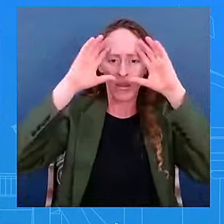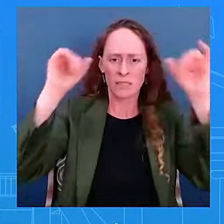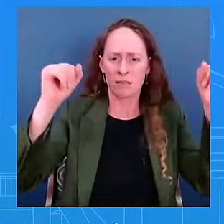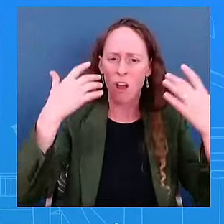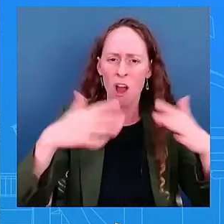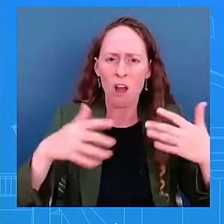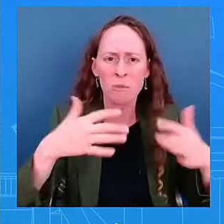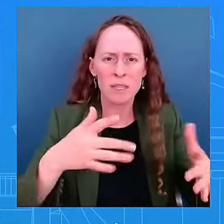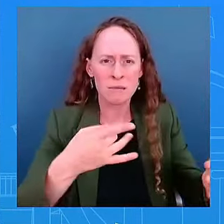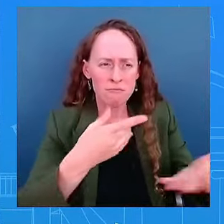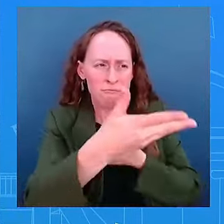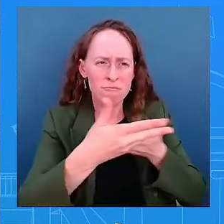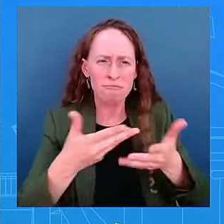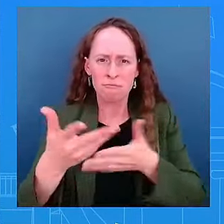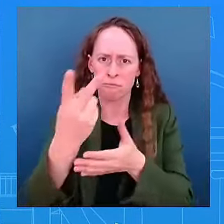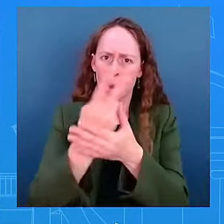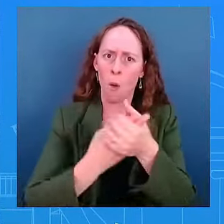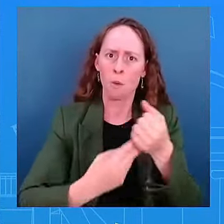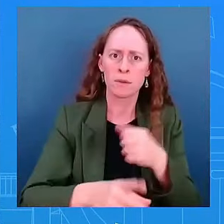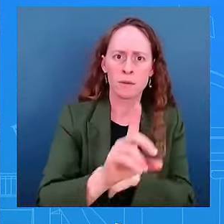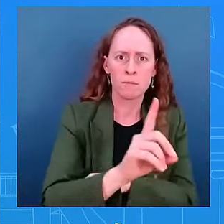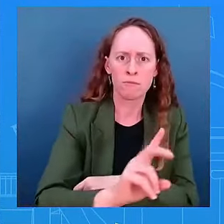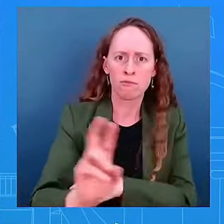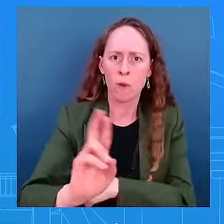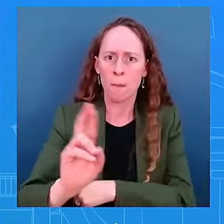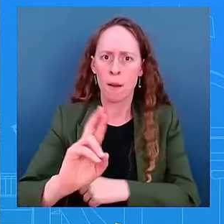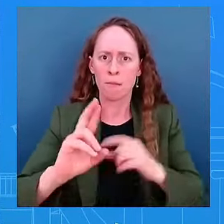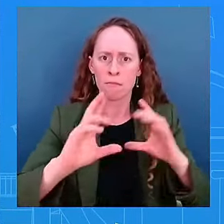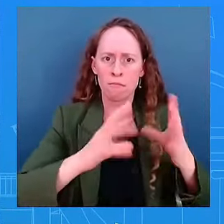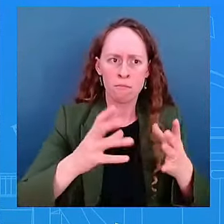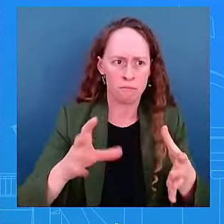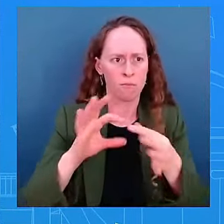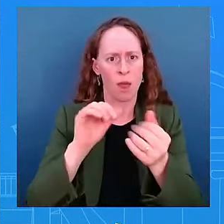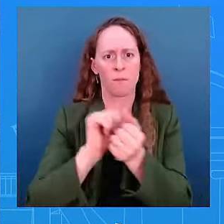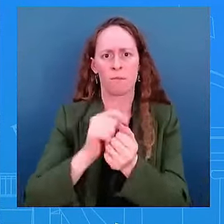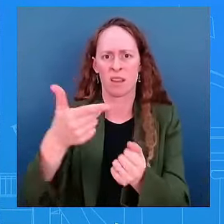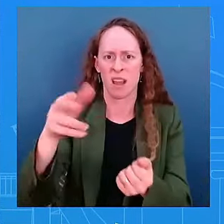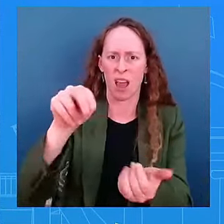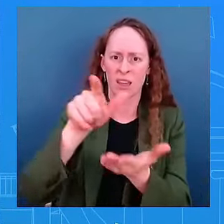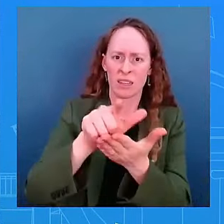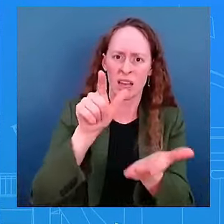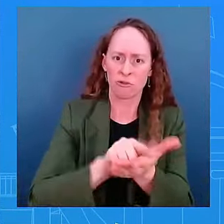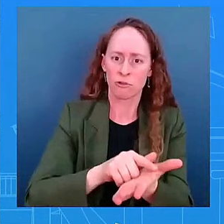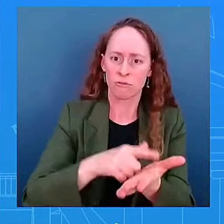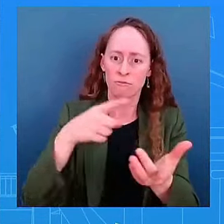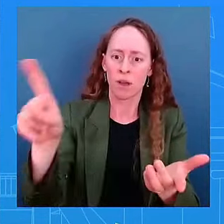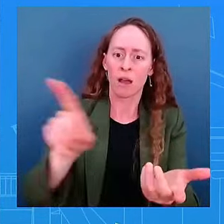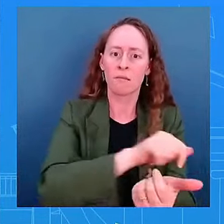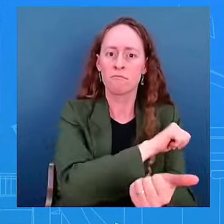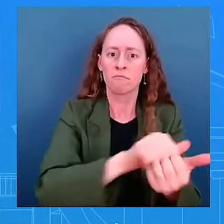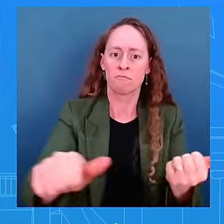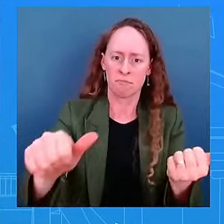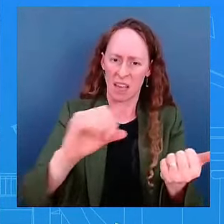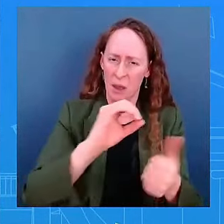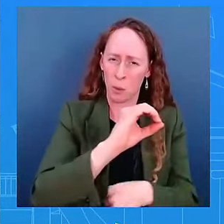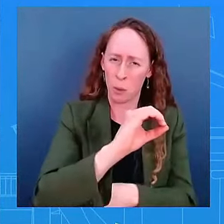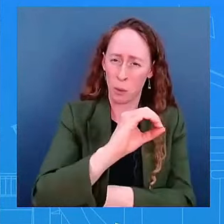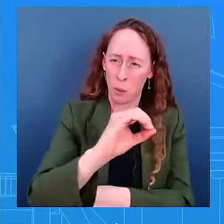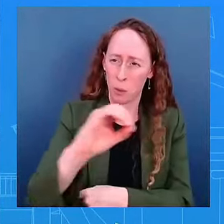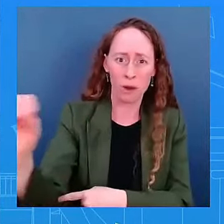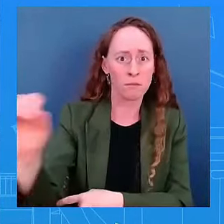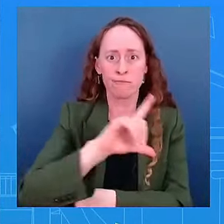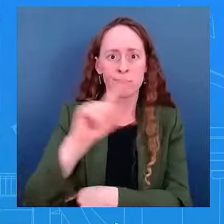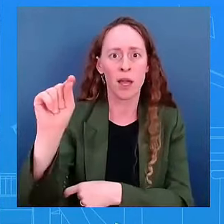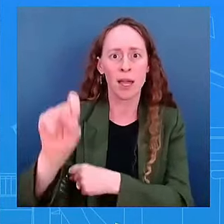Gun legislation, the first bipartisan gun legislation that we saw in decades, that was important. And there's issues